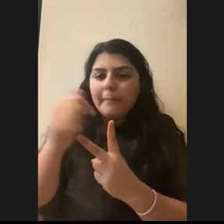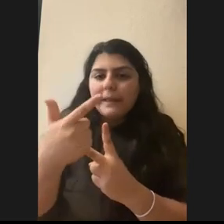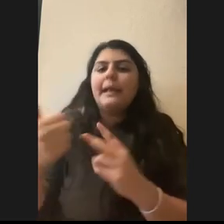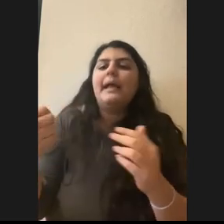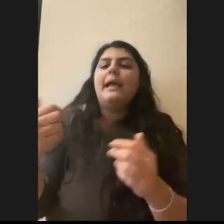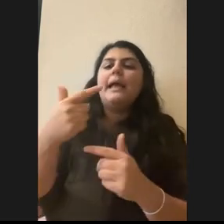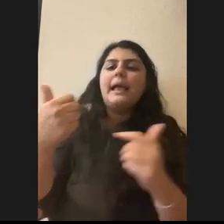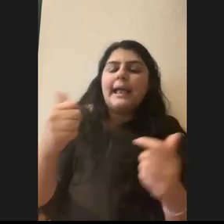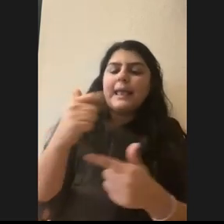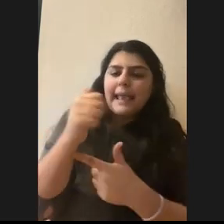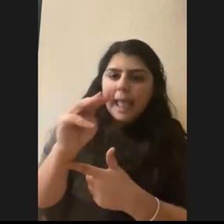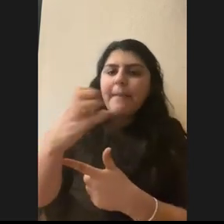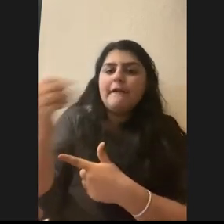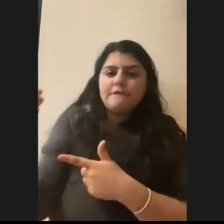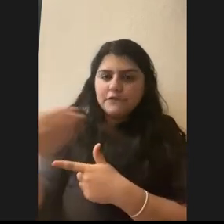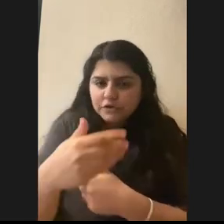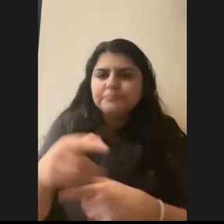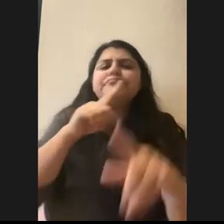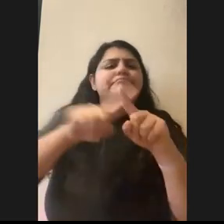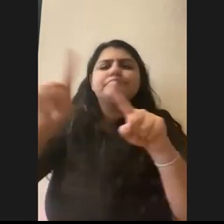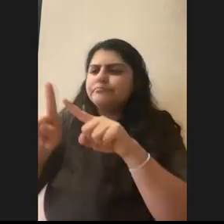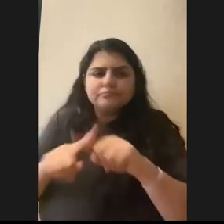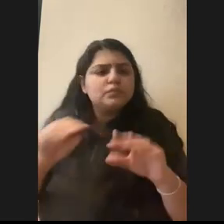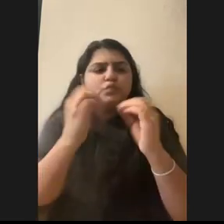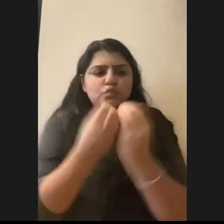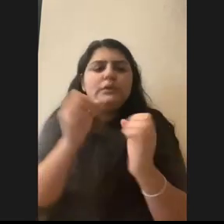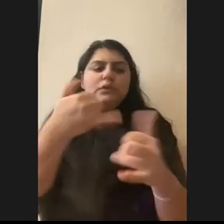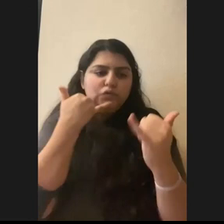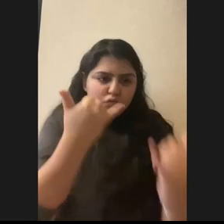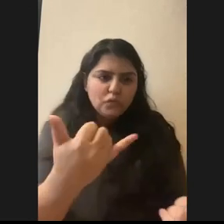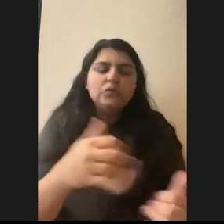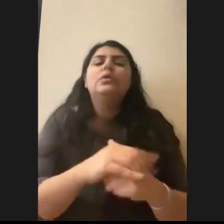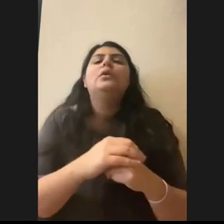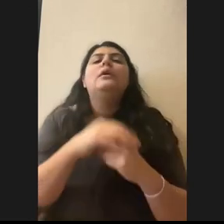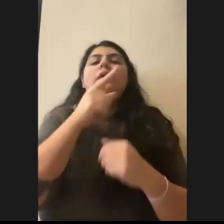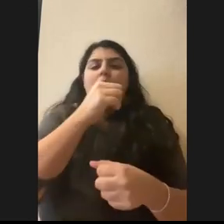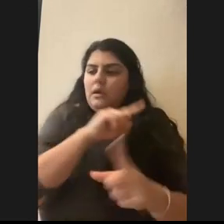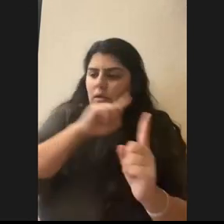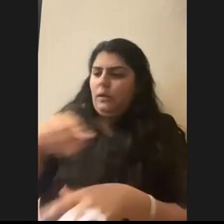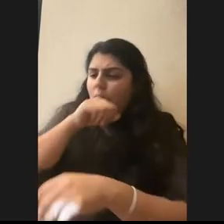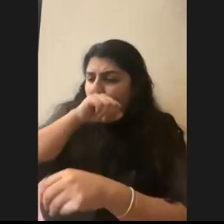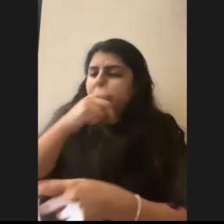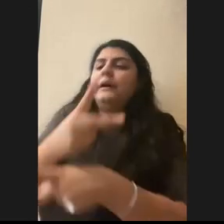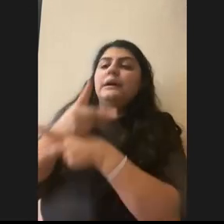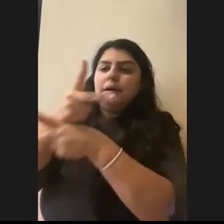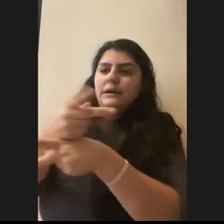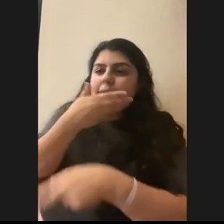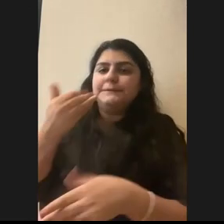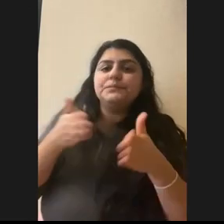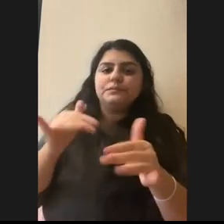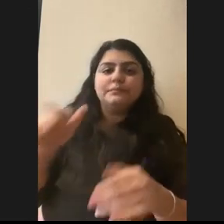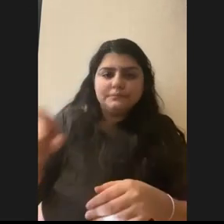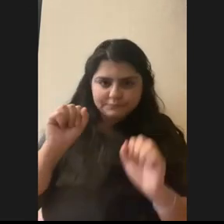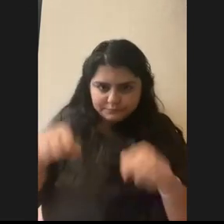state. So you would call them and see what they can do. They will come take care of it, um, the best way they can. Great.